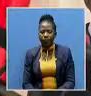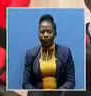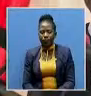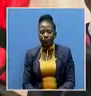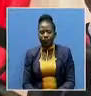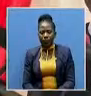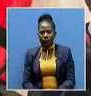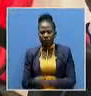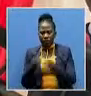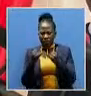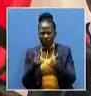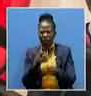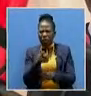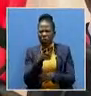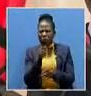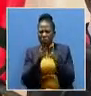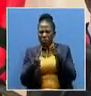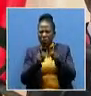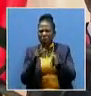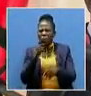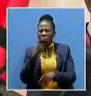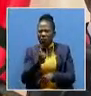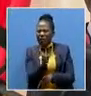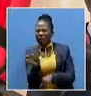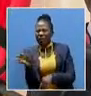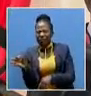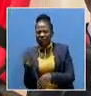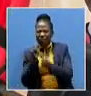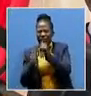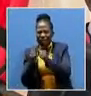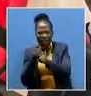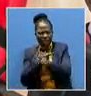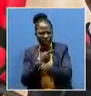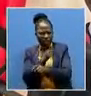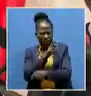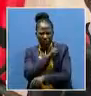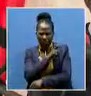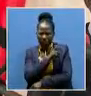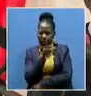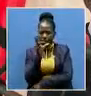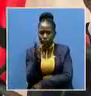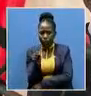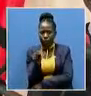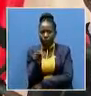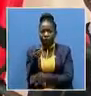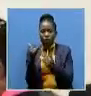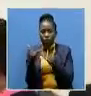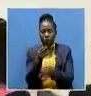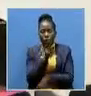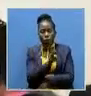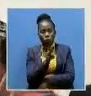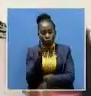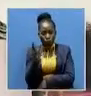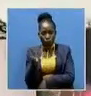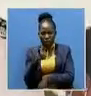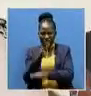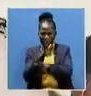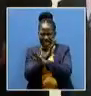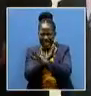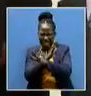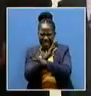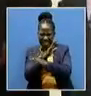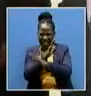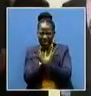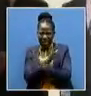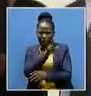Run away from the police when they have a problem. Calls by President Hakka and H.D. Ma for the Zambia Police Service to